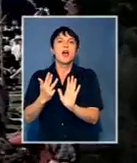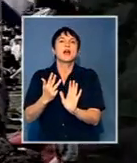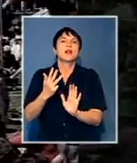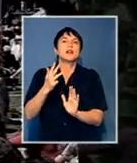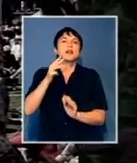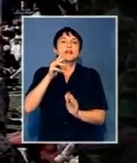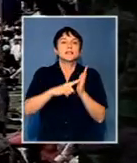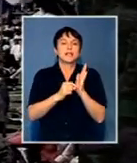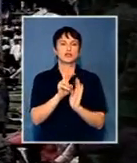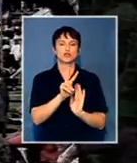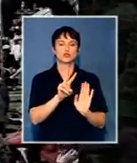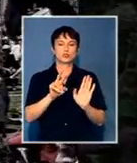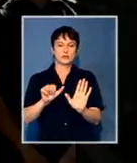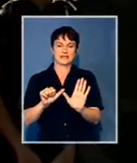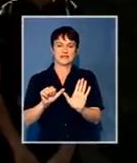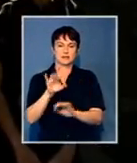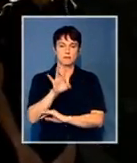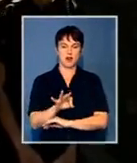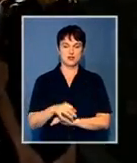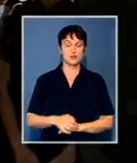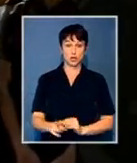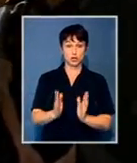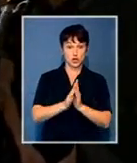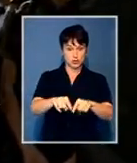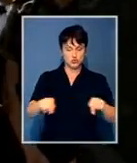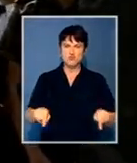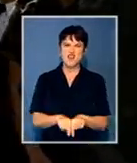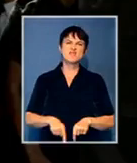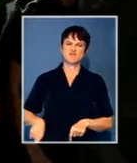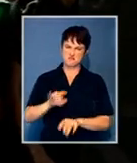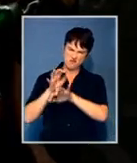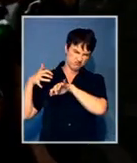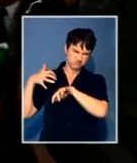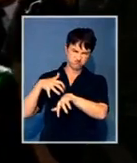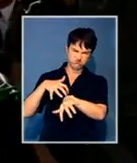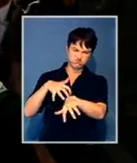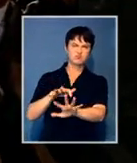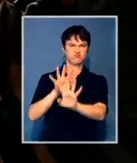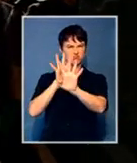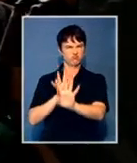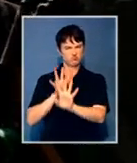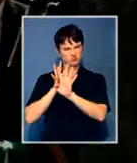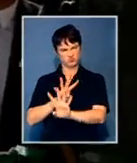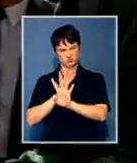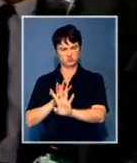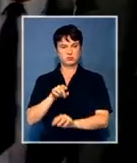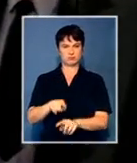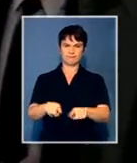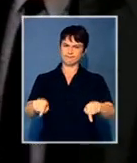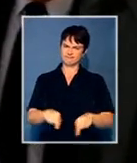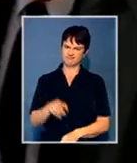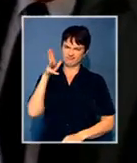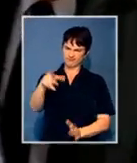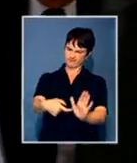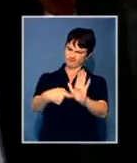Church Square was packed to the brim. They came to lay claim to their folk start, which was unveiled in public for the first time.